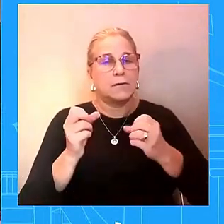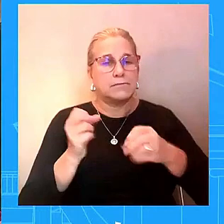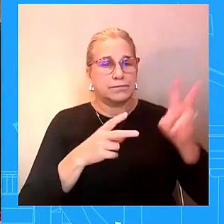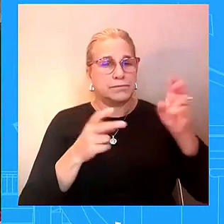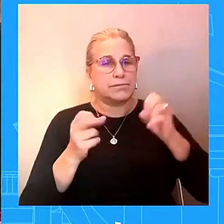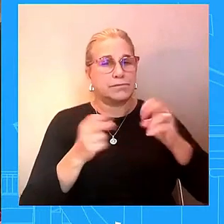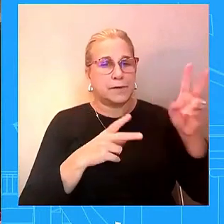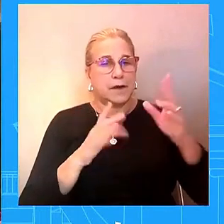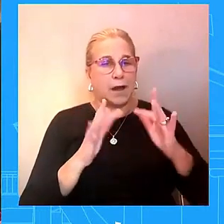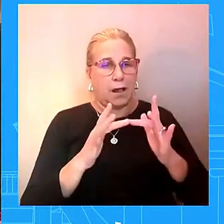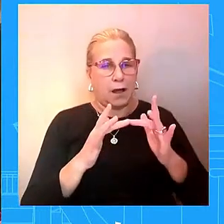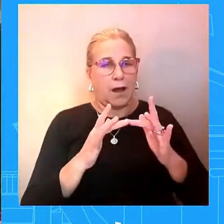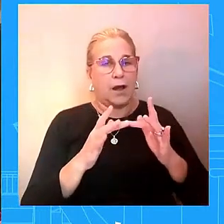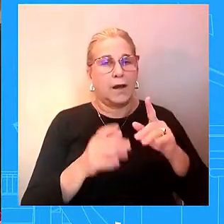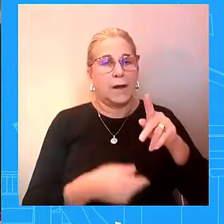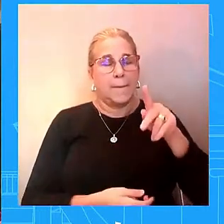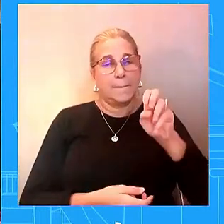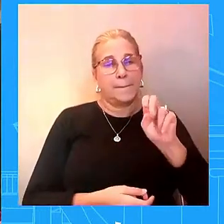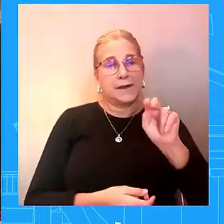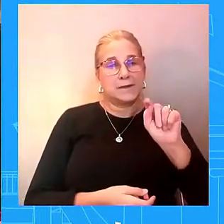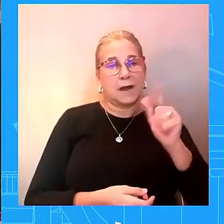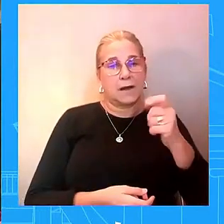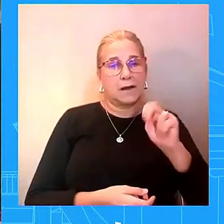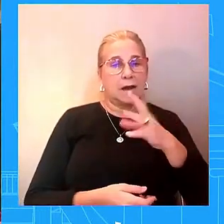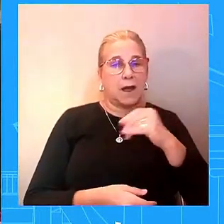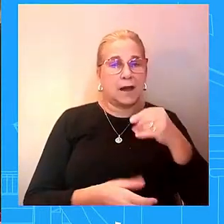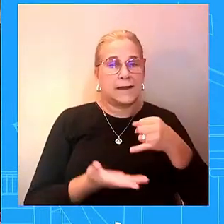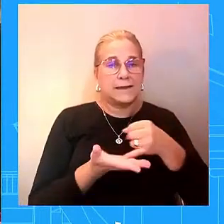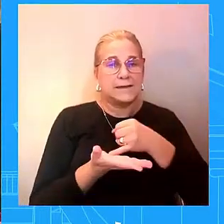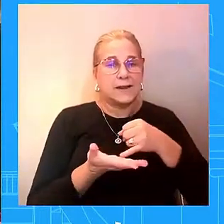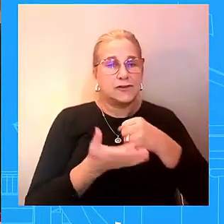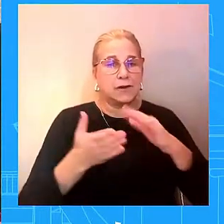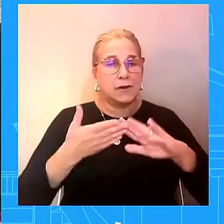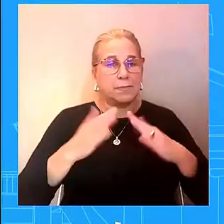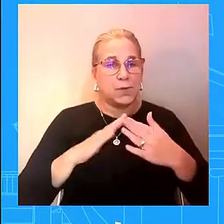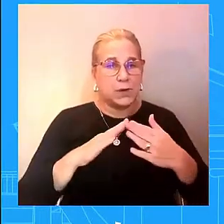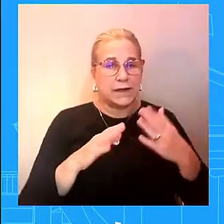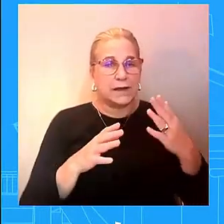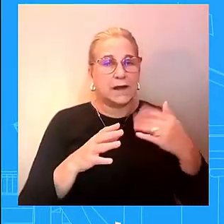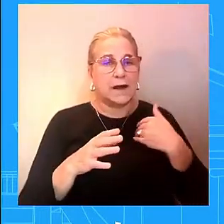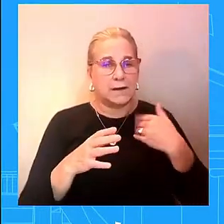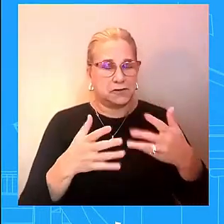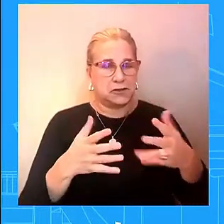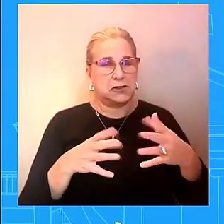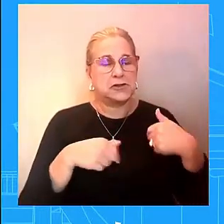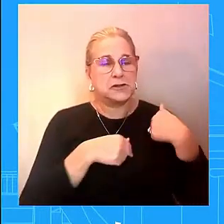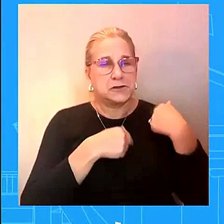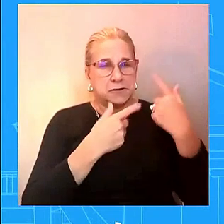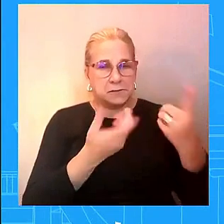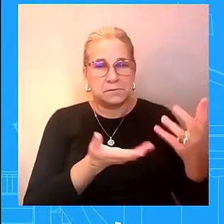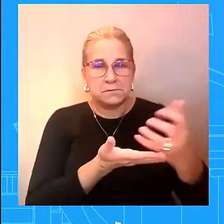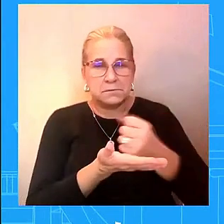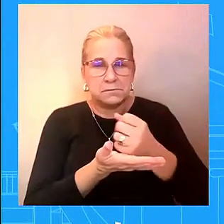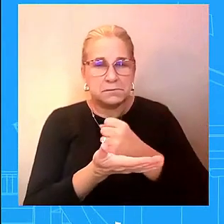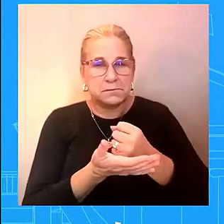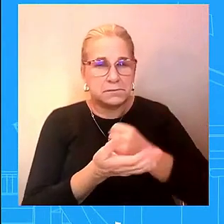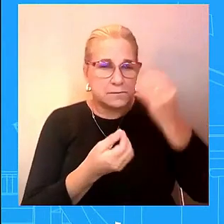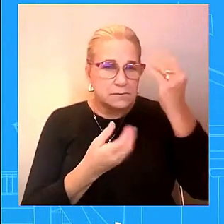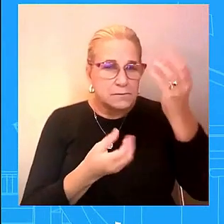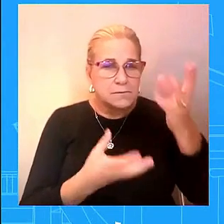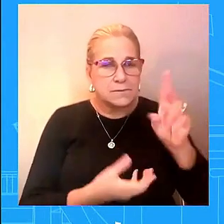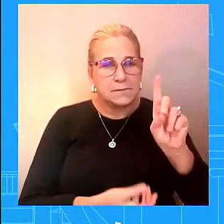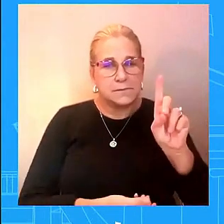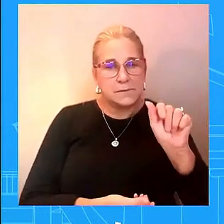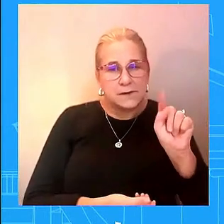enough since then to so protect what i can say is certainly we are aware of uh of uh